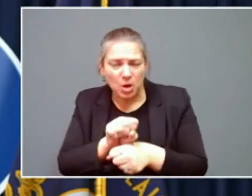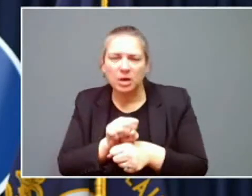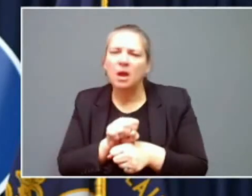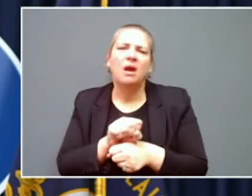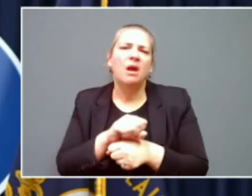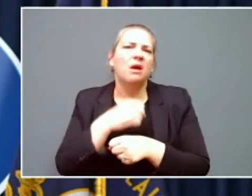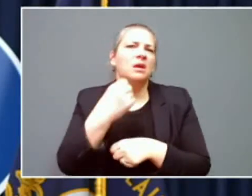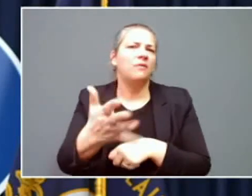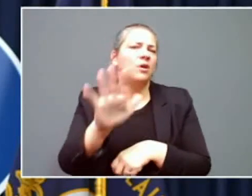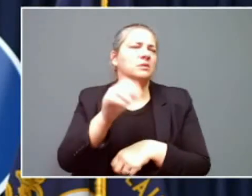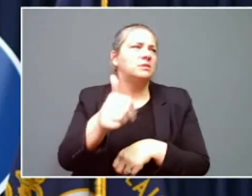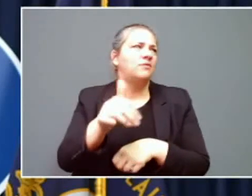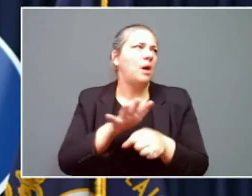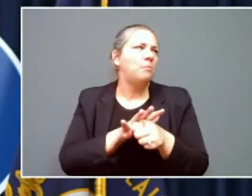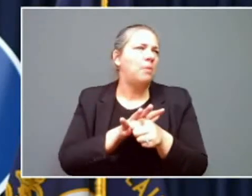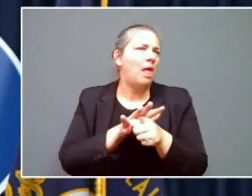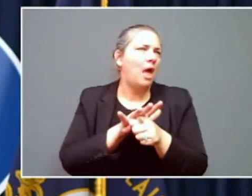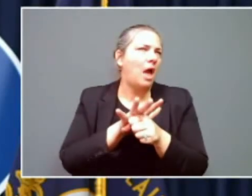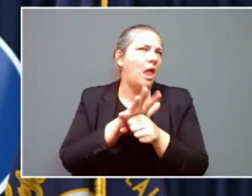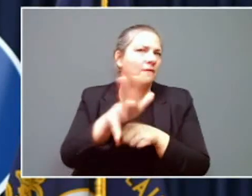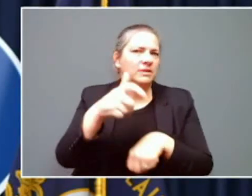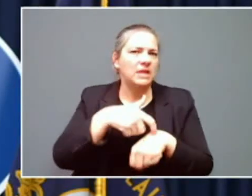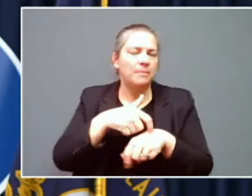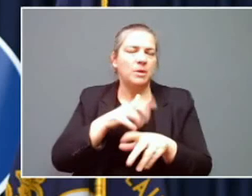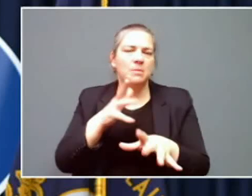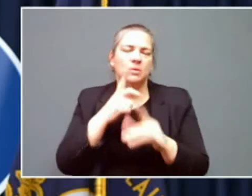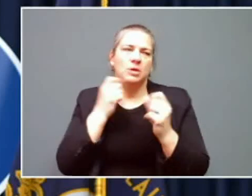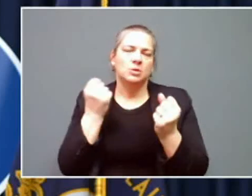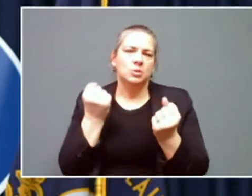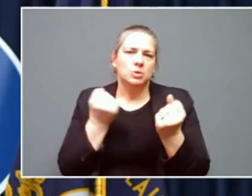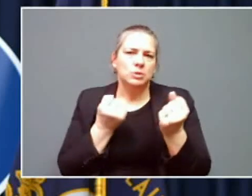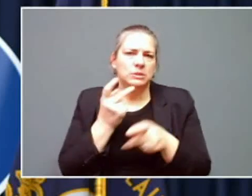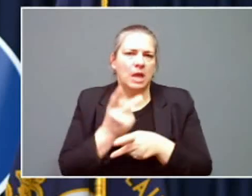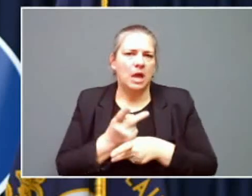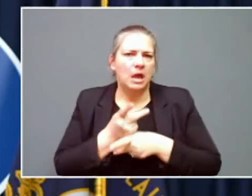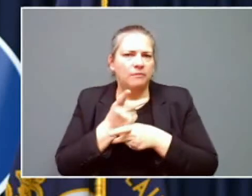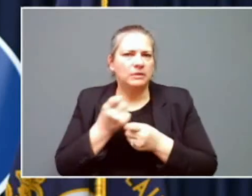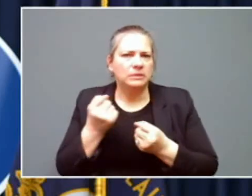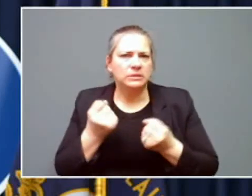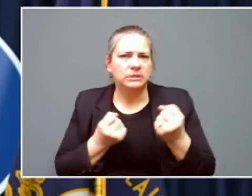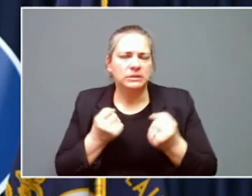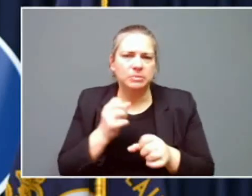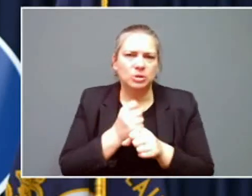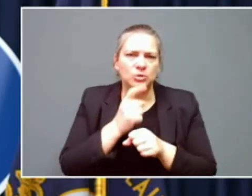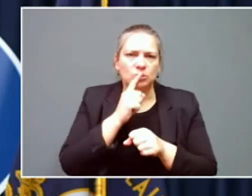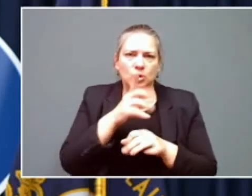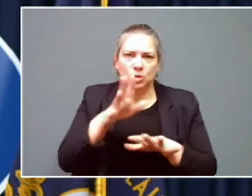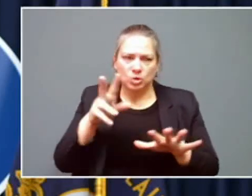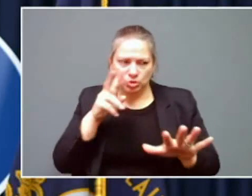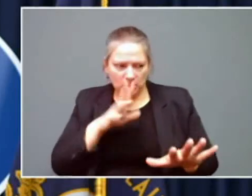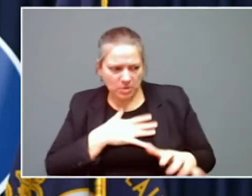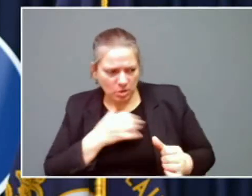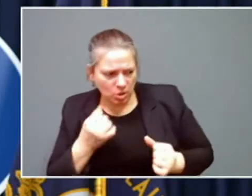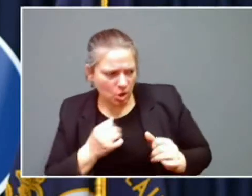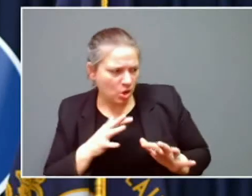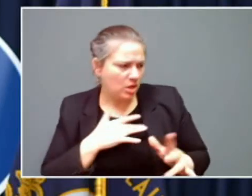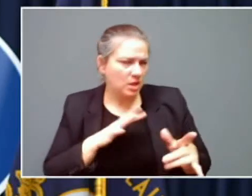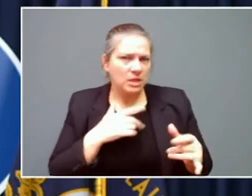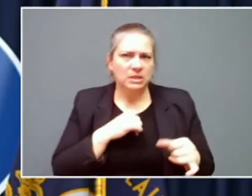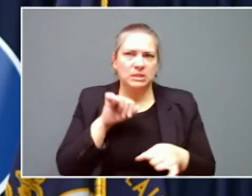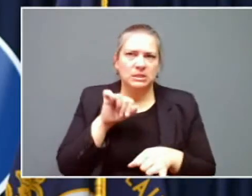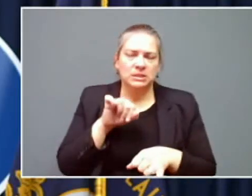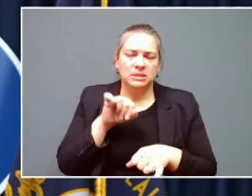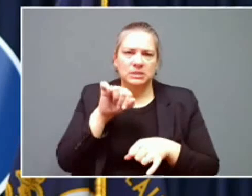whole lot of time to get where you're going, but check the conditions before you get in the car and check in with your employer as well. We want